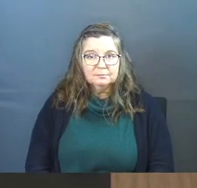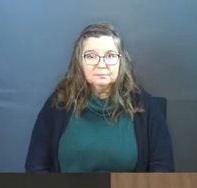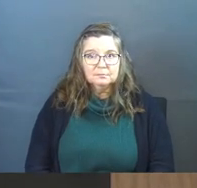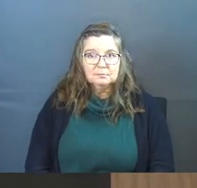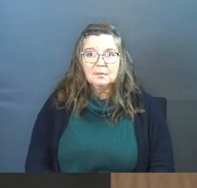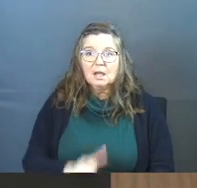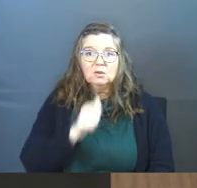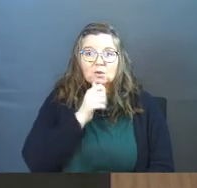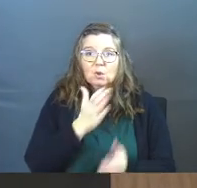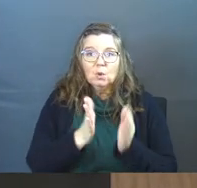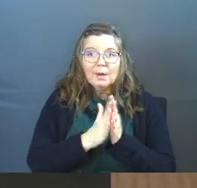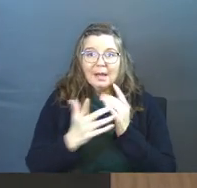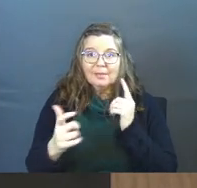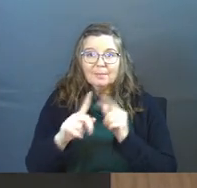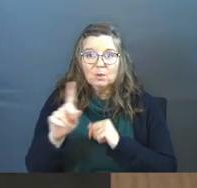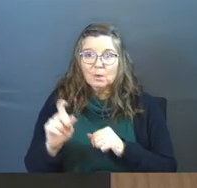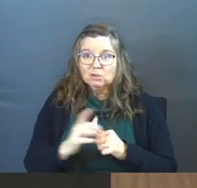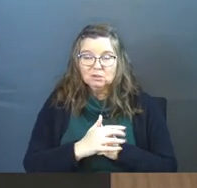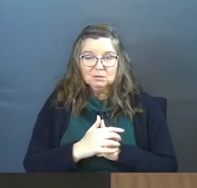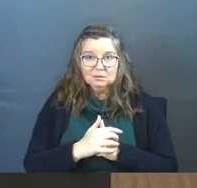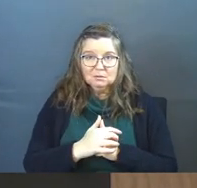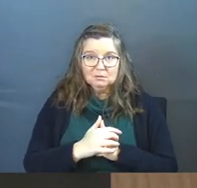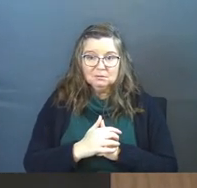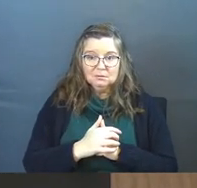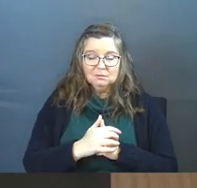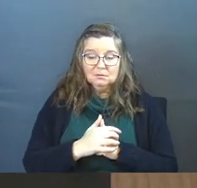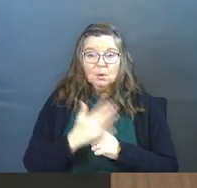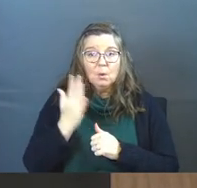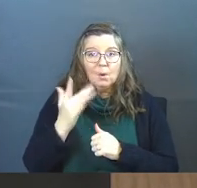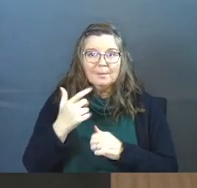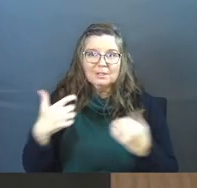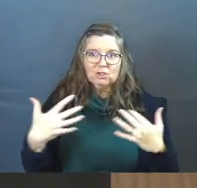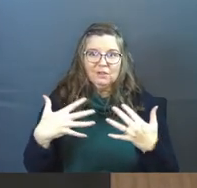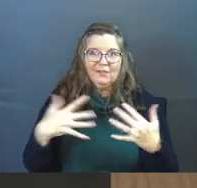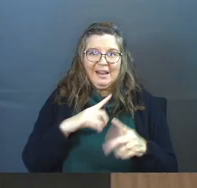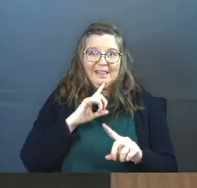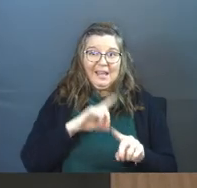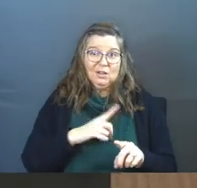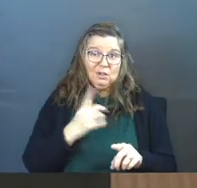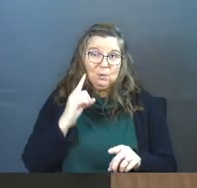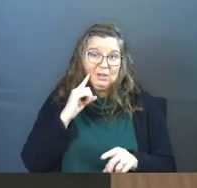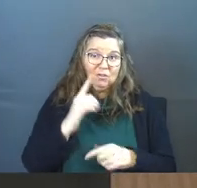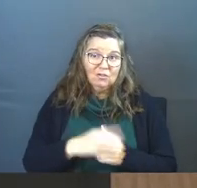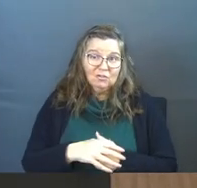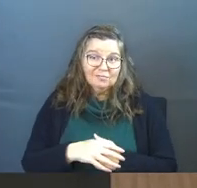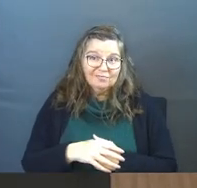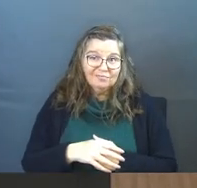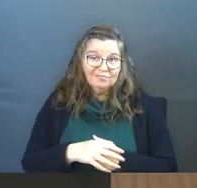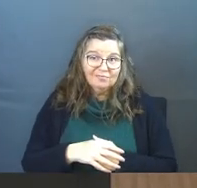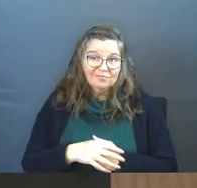And you don't ask the big questions. Because you're afraid of the answers that you'll hear.